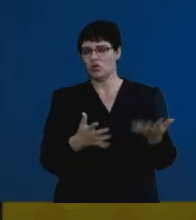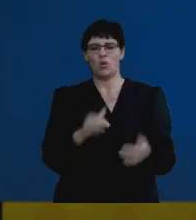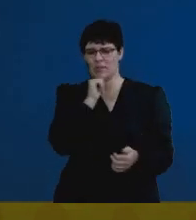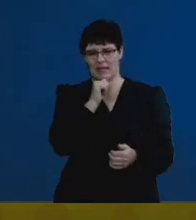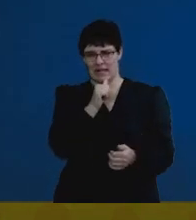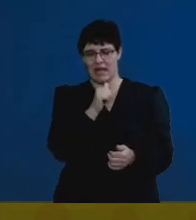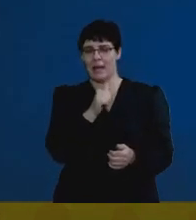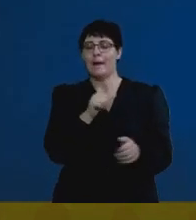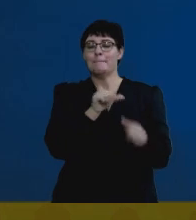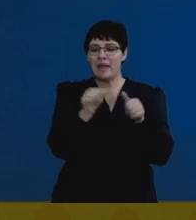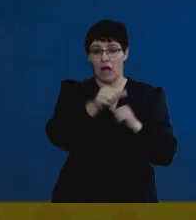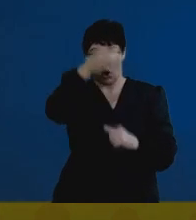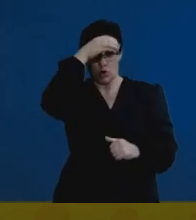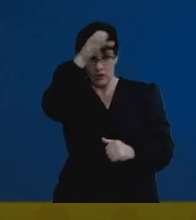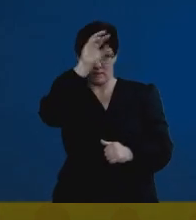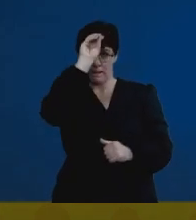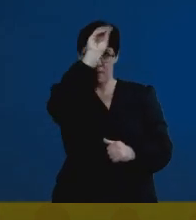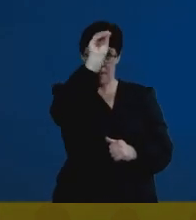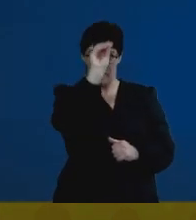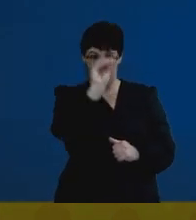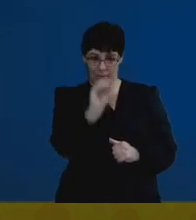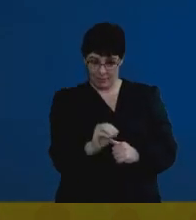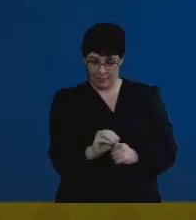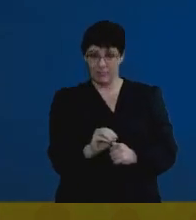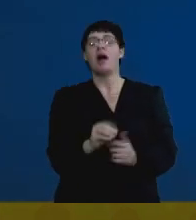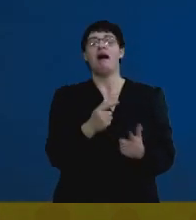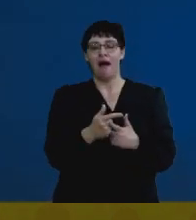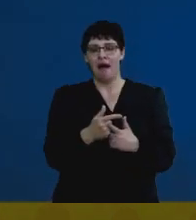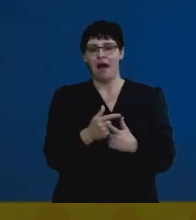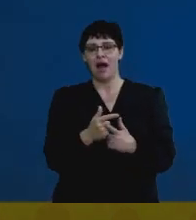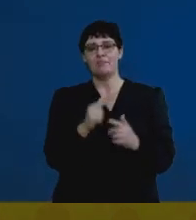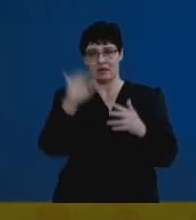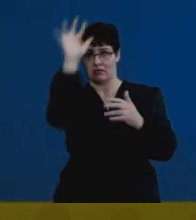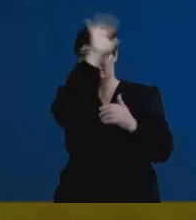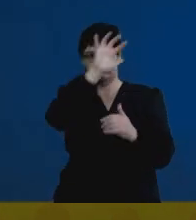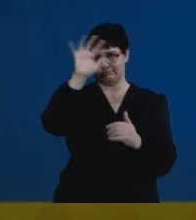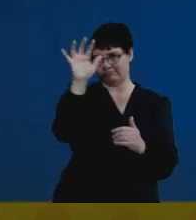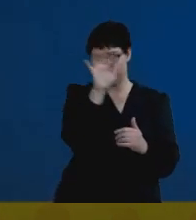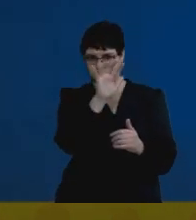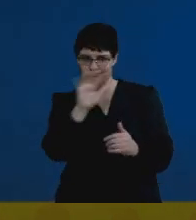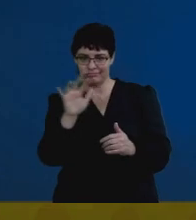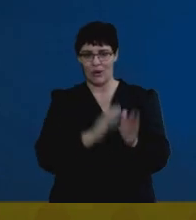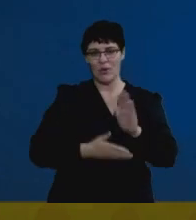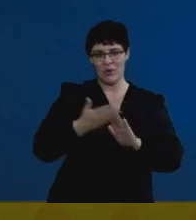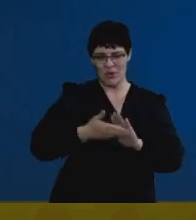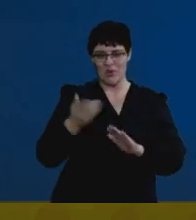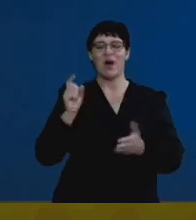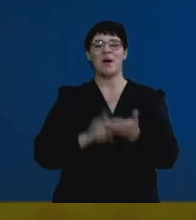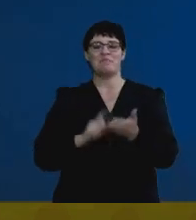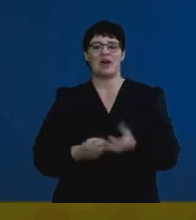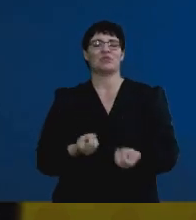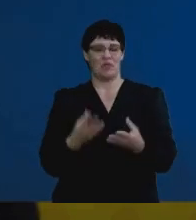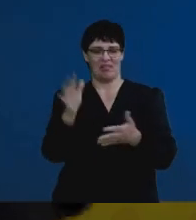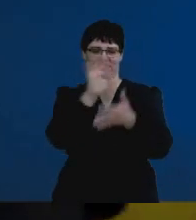to write down concepts. And if you get that into a comprehensive, congruent flow, you're going to get the marks for the